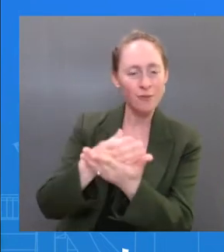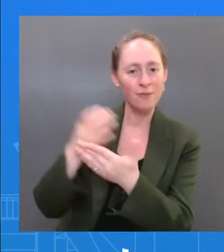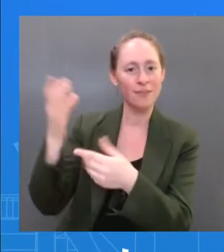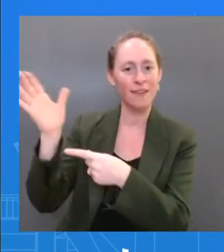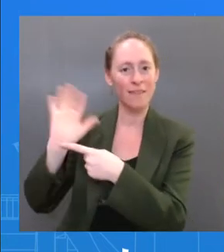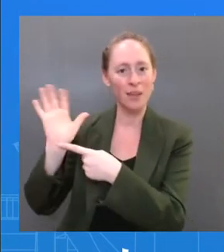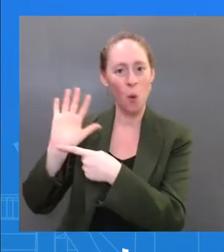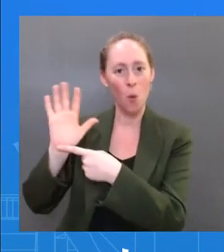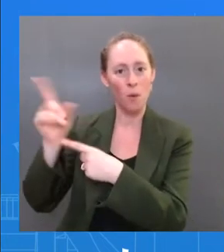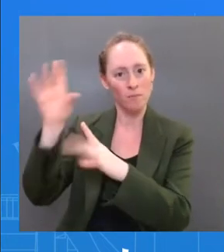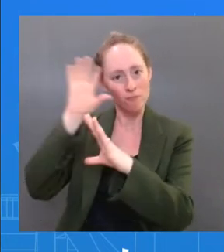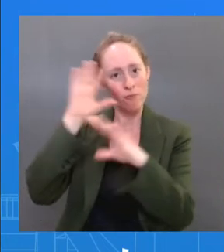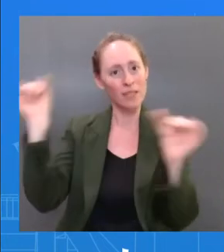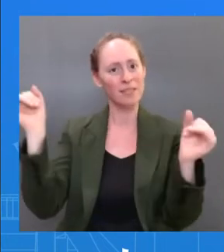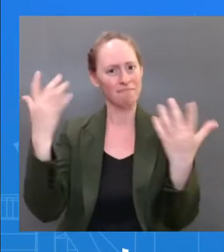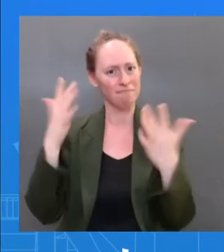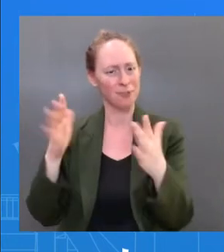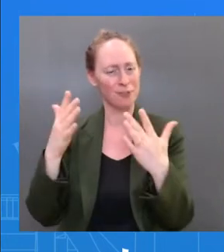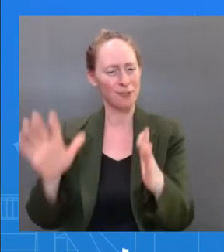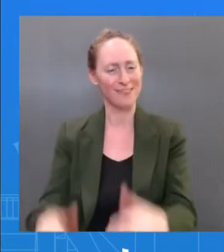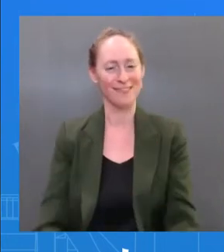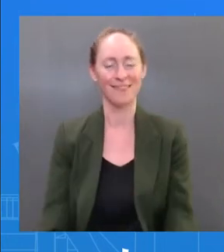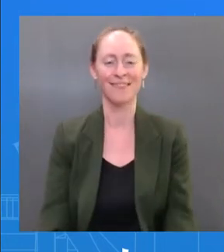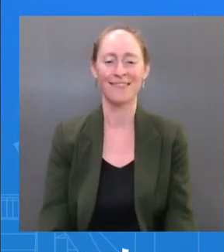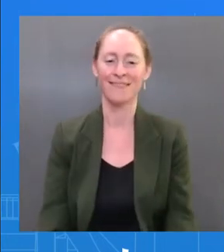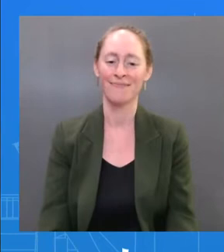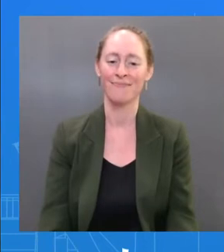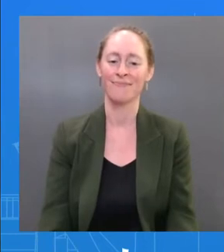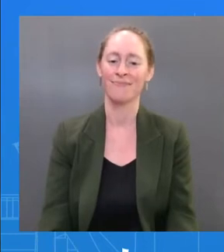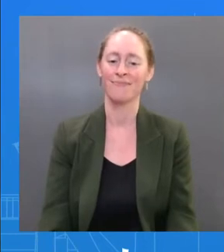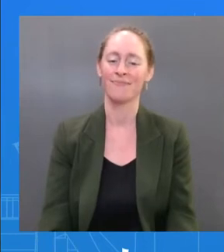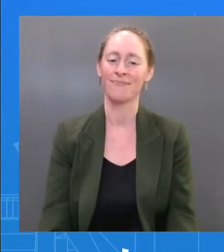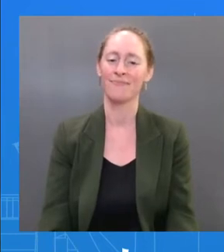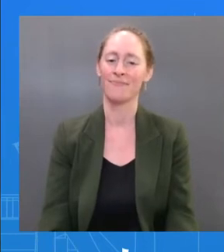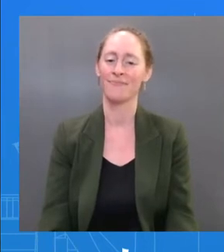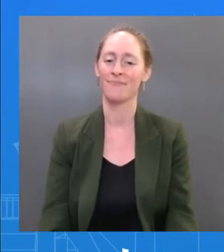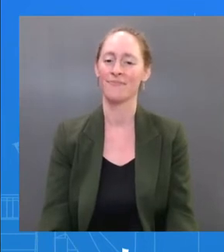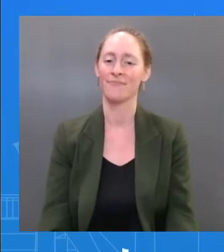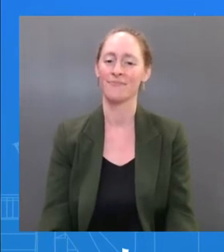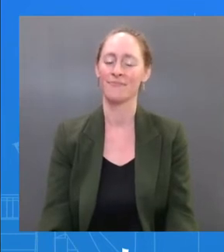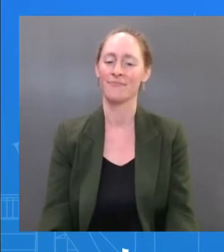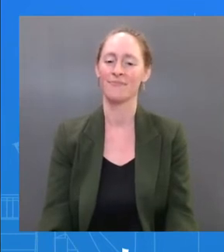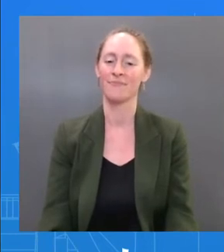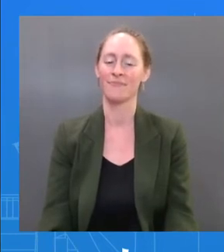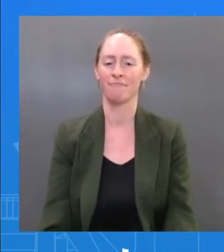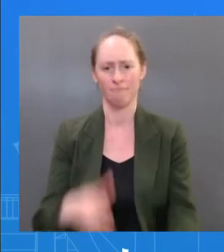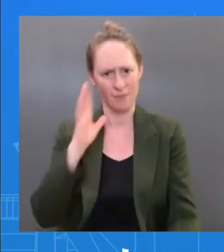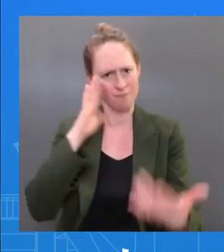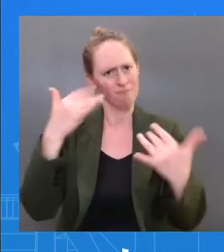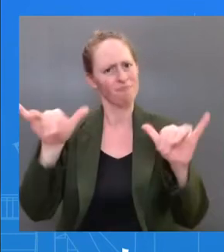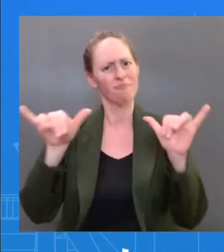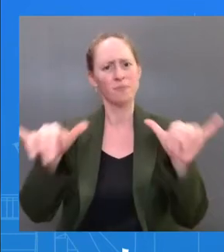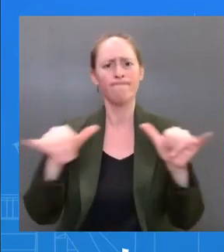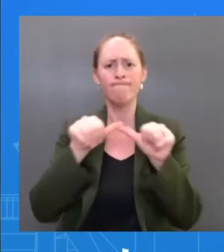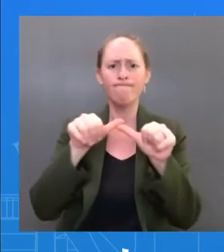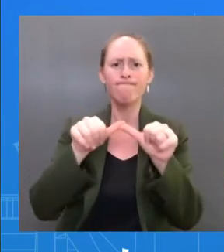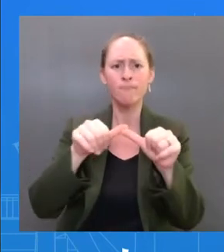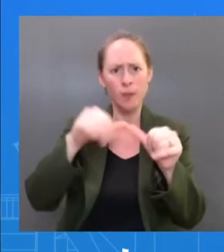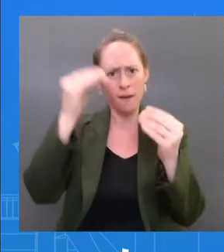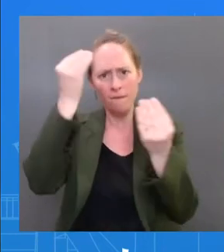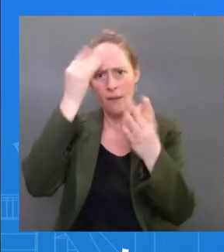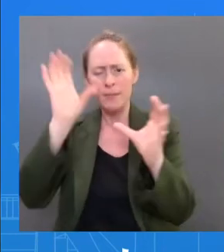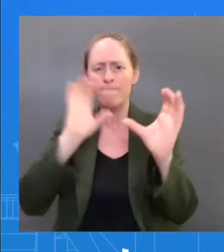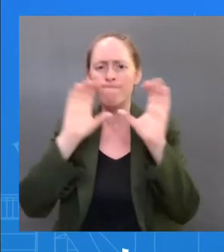very differently, and we're going to continue to provide information for the — for all of you and also the American public. I'm going to continue to go around. Go ahead.